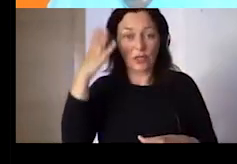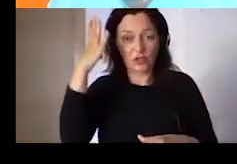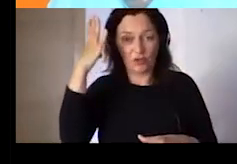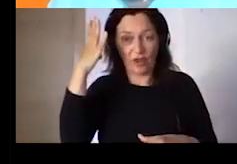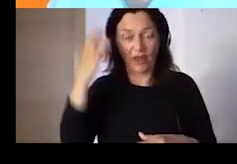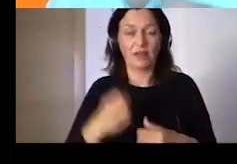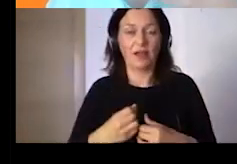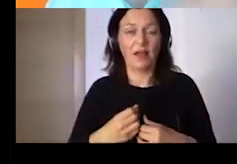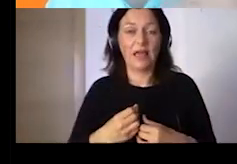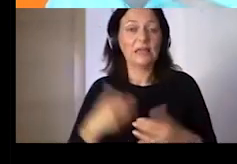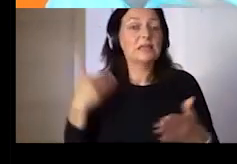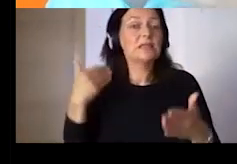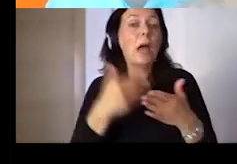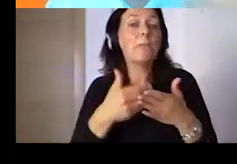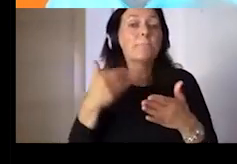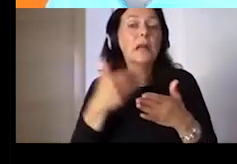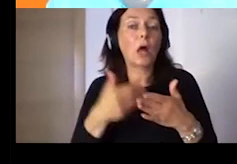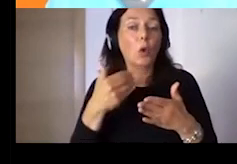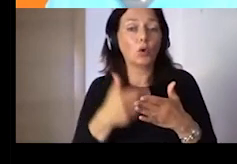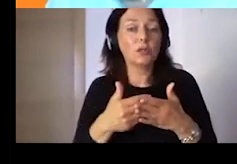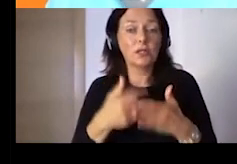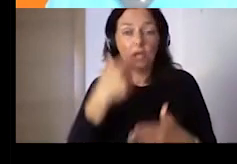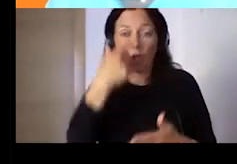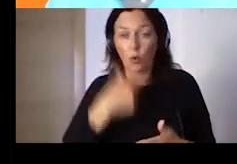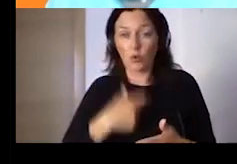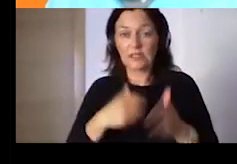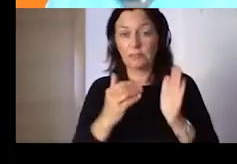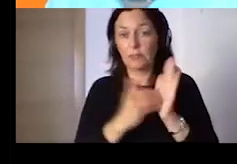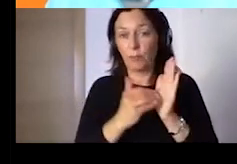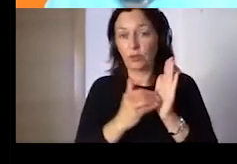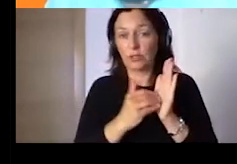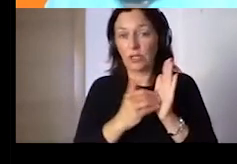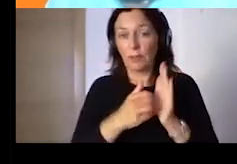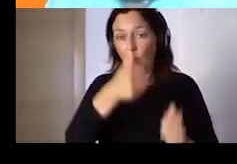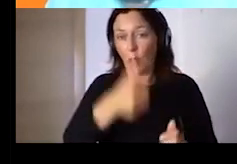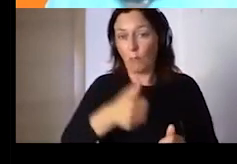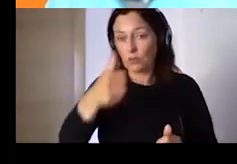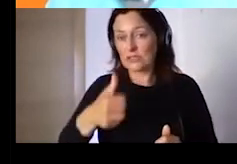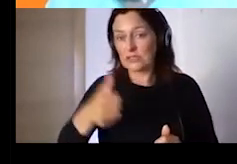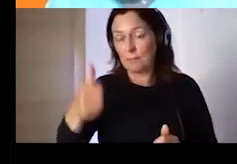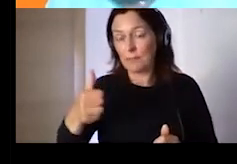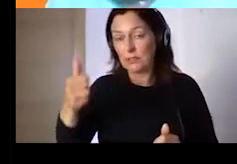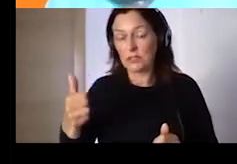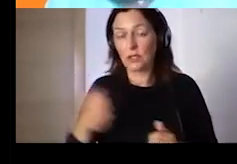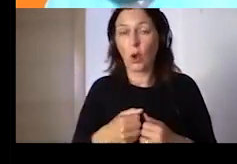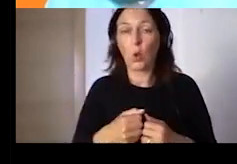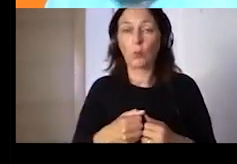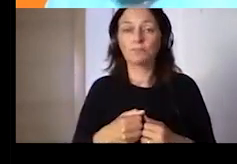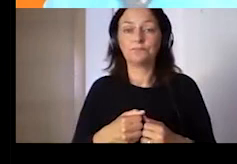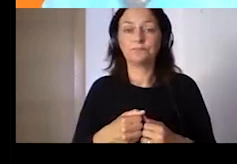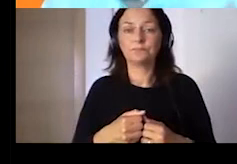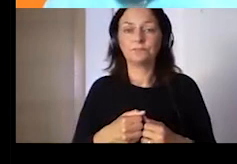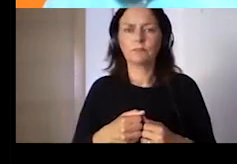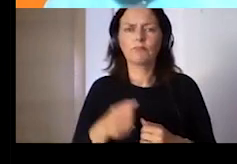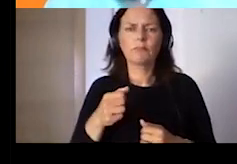domain are really individual-based, then the only way, the only strategy that we can implement